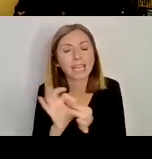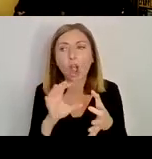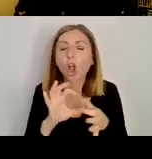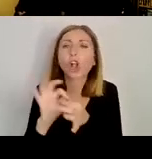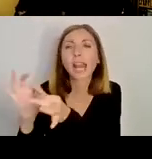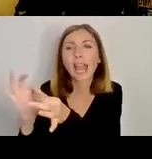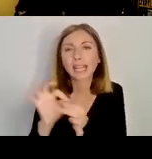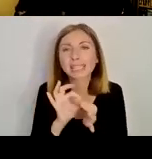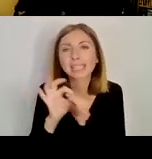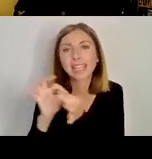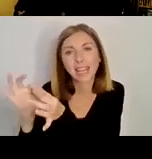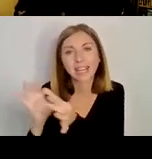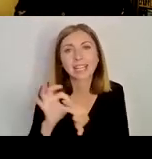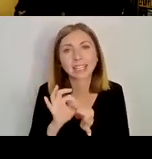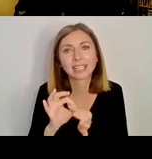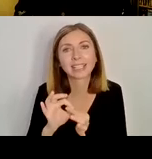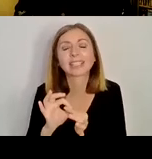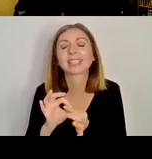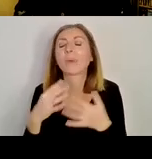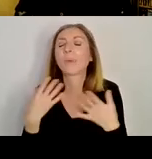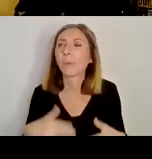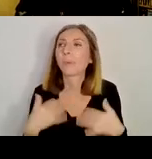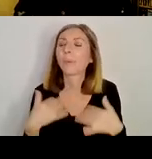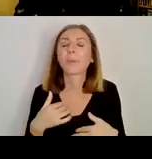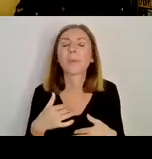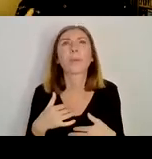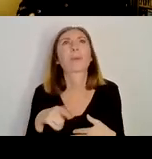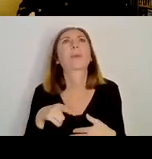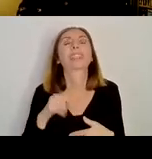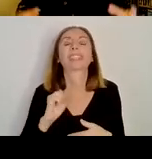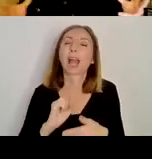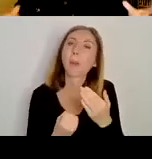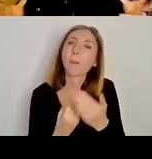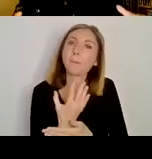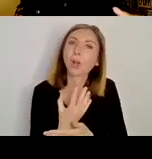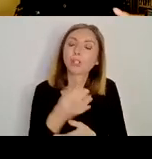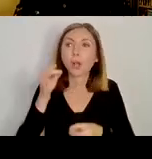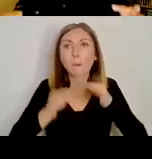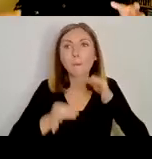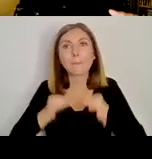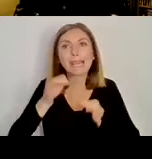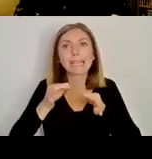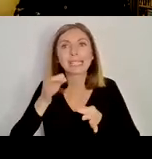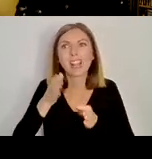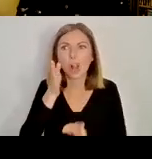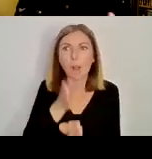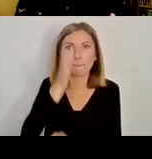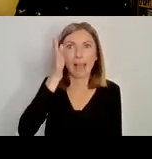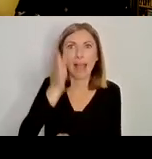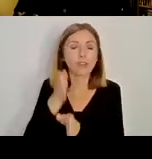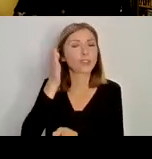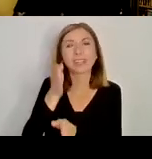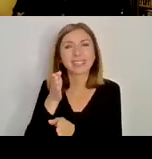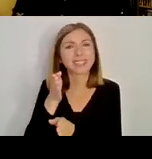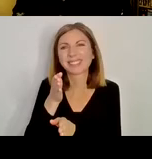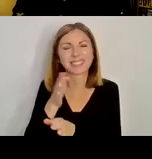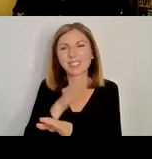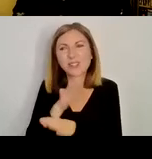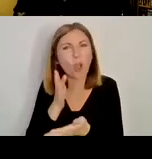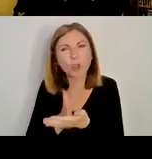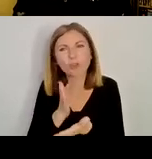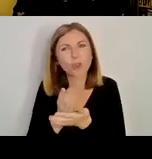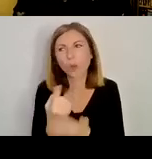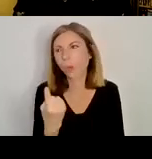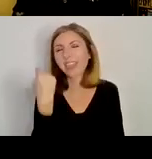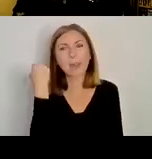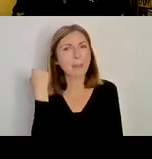And it's a story about how modern political boundaries aren't true to the past, and maybe to a certain extent, aren't